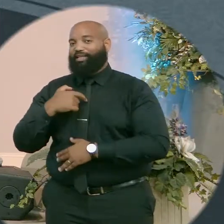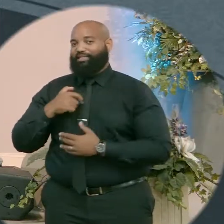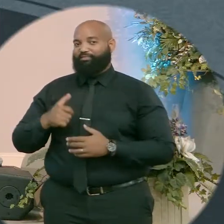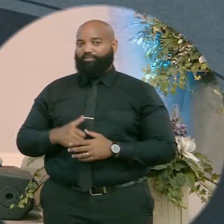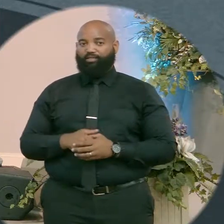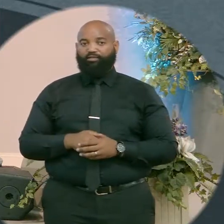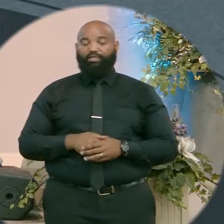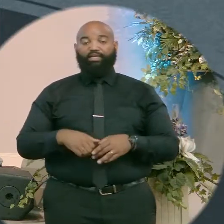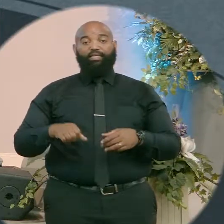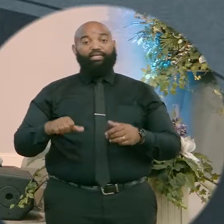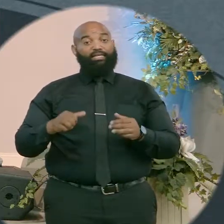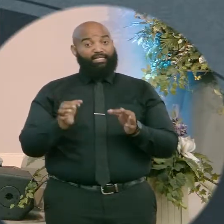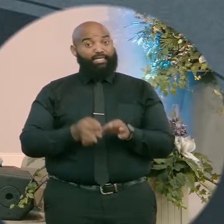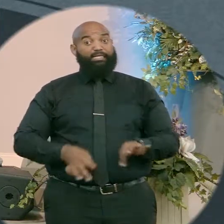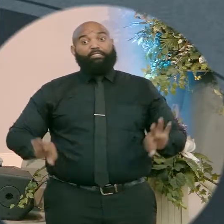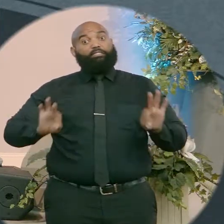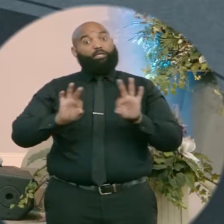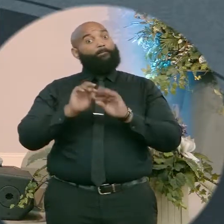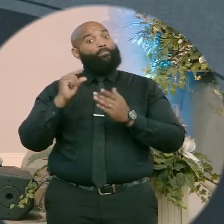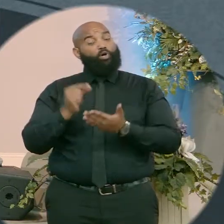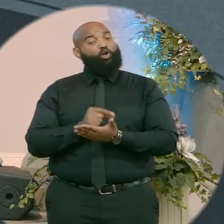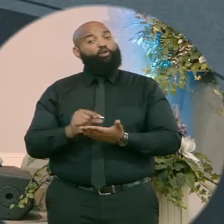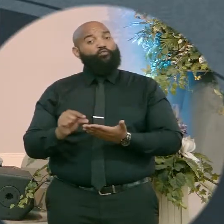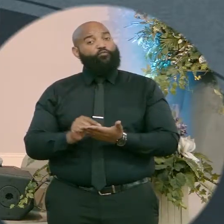of the most important verses in the whole Bible.